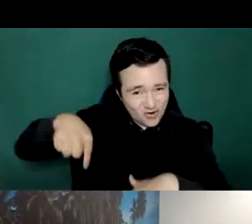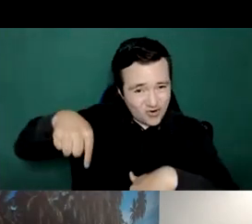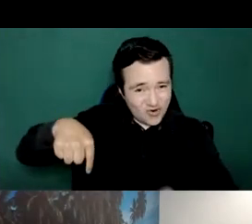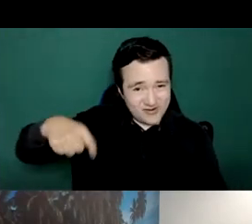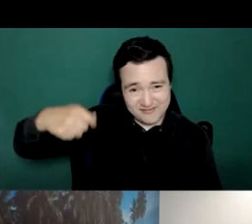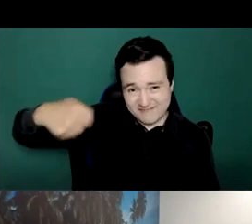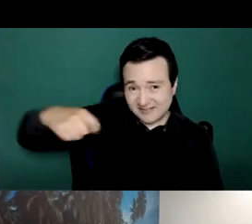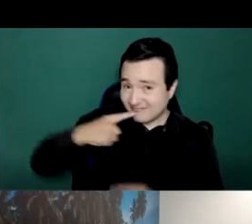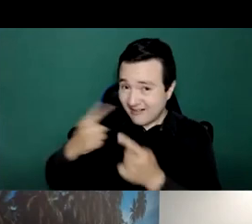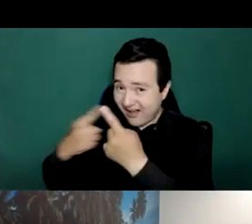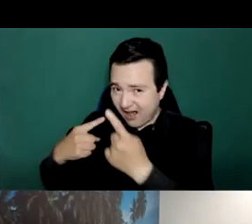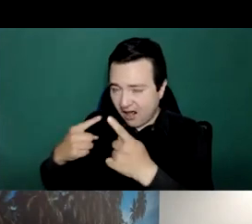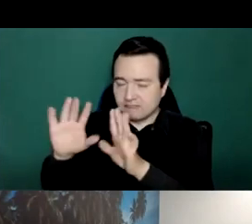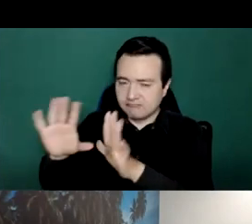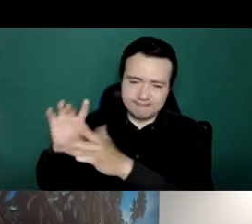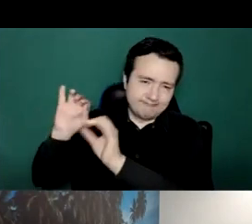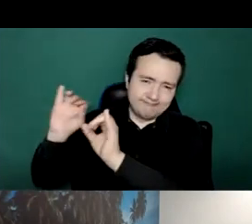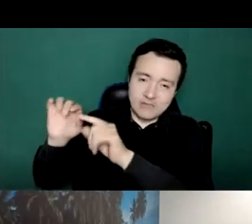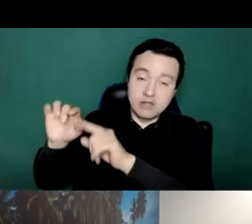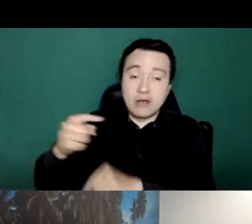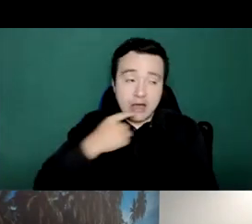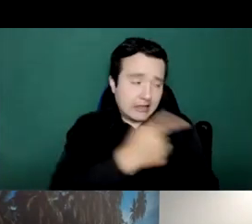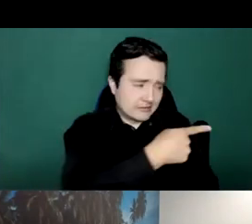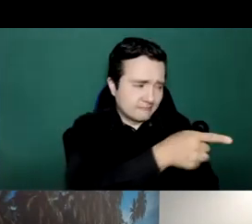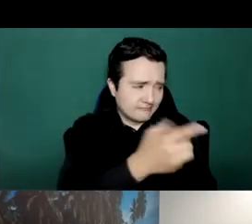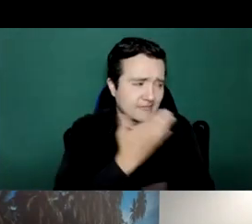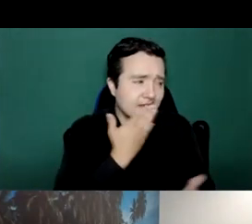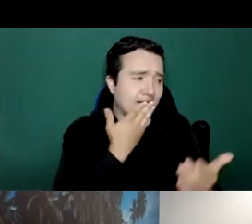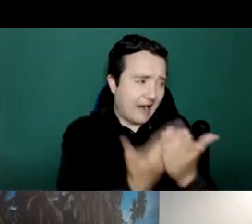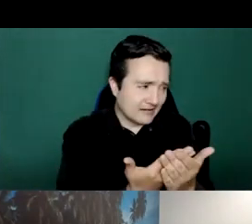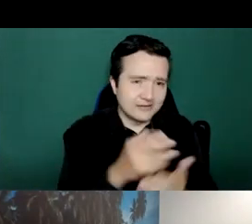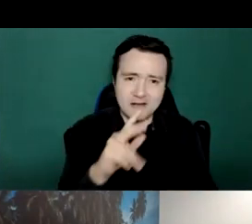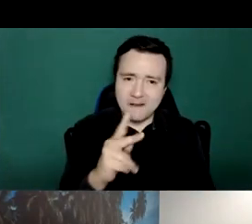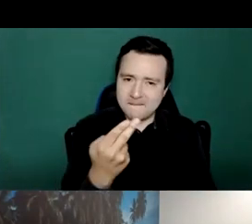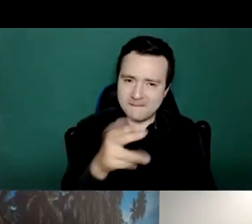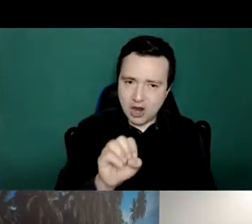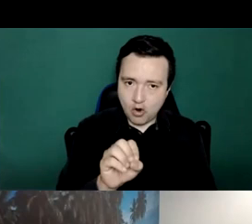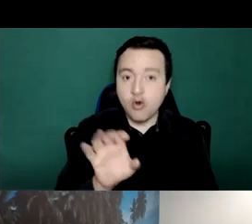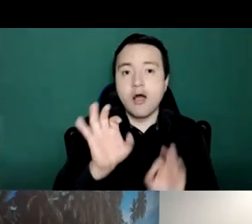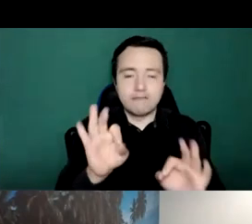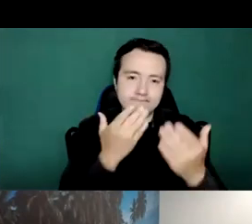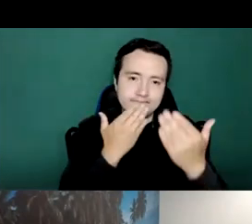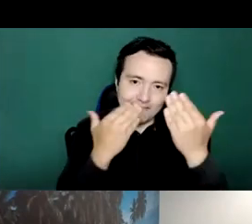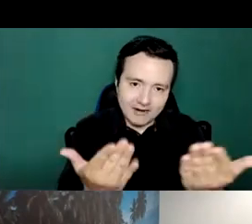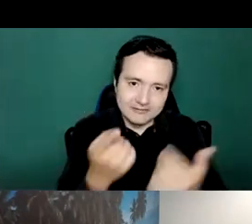and the minister asked me to express uh thanks for the ongoing technical support pajo has provided us